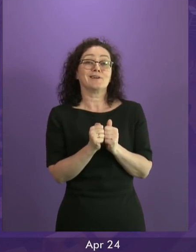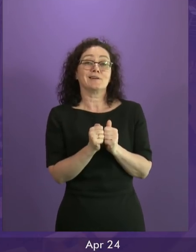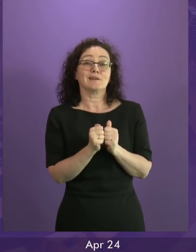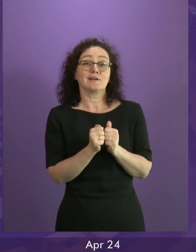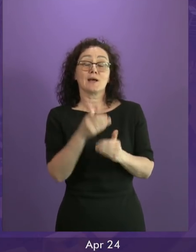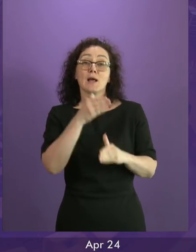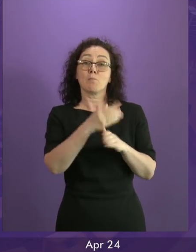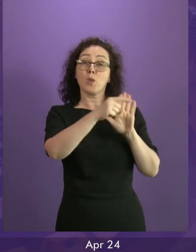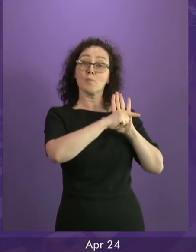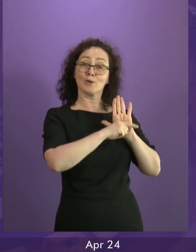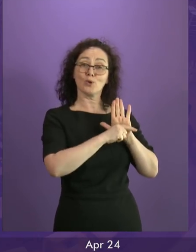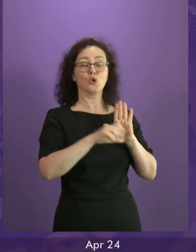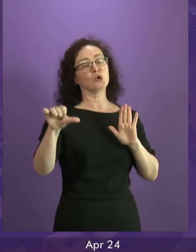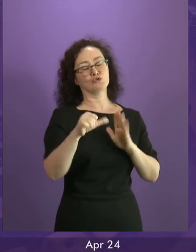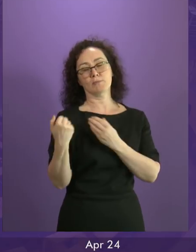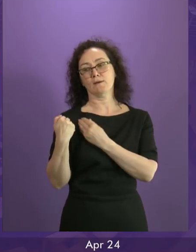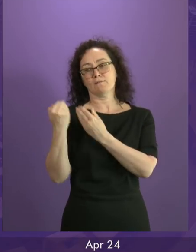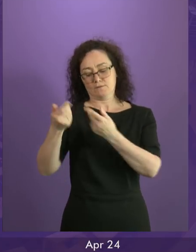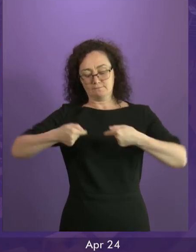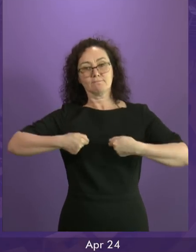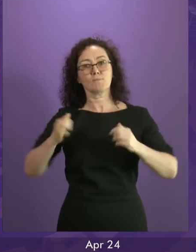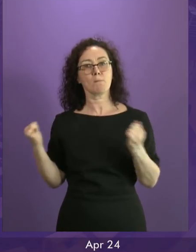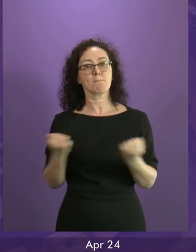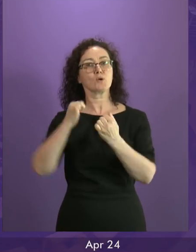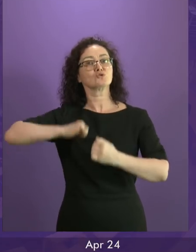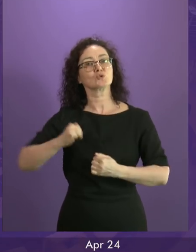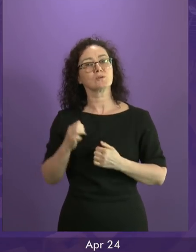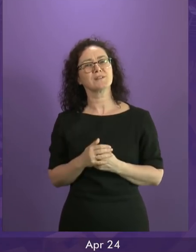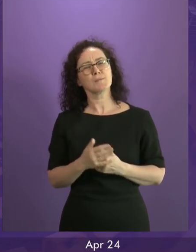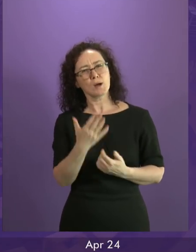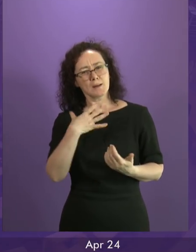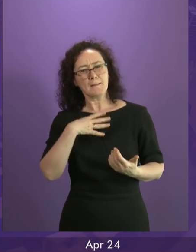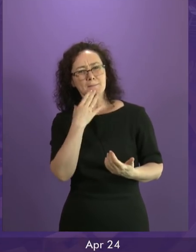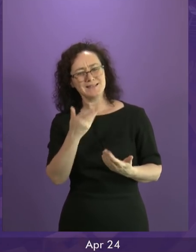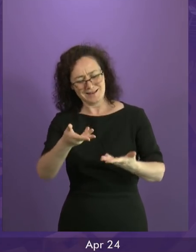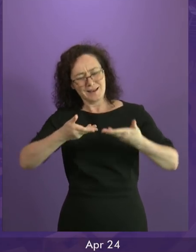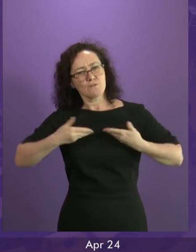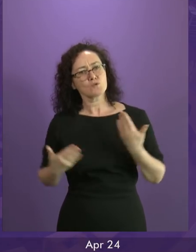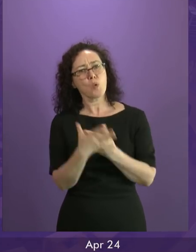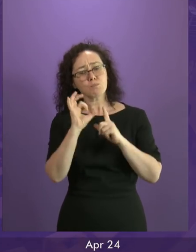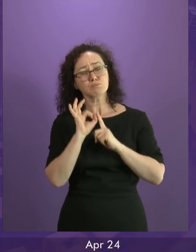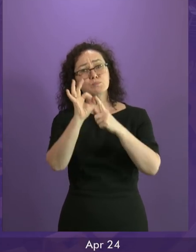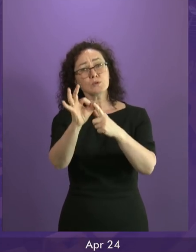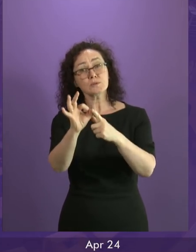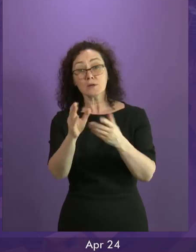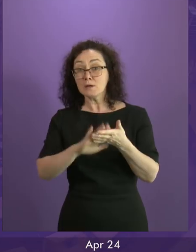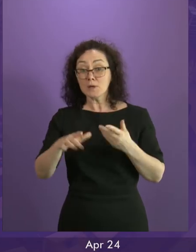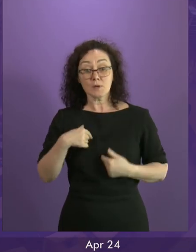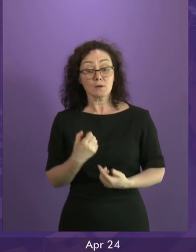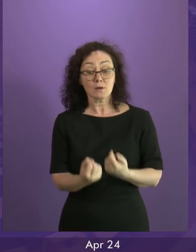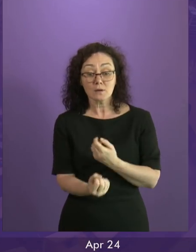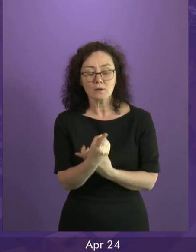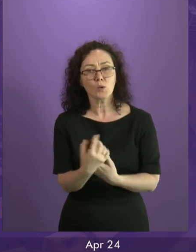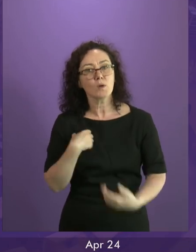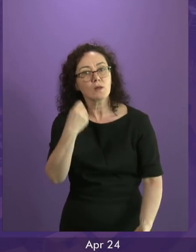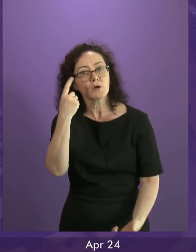might already be some way forward on that. But let's hear more proposals from Labour. And then we might find there is actually more agreement between the